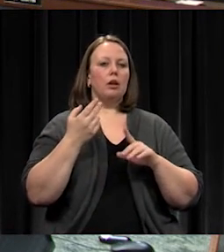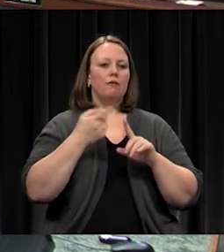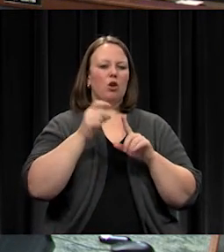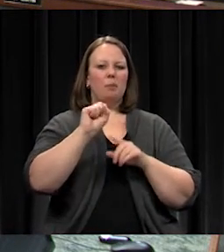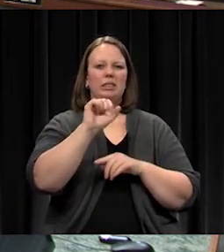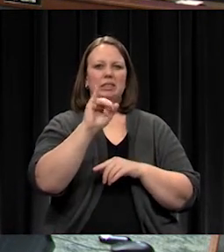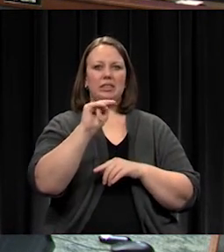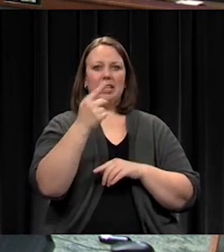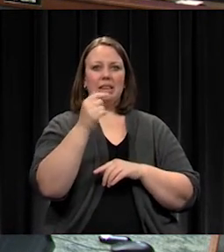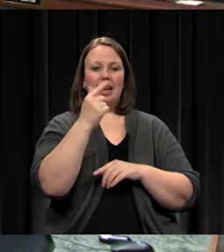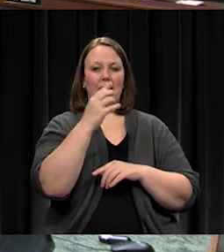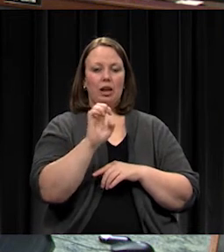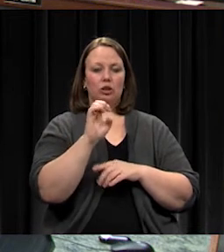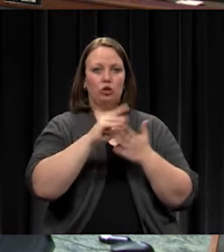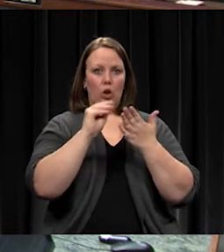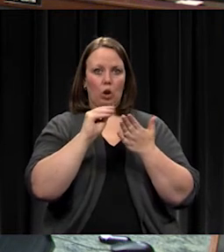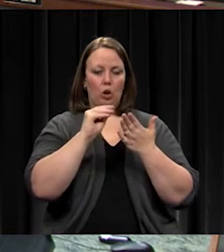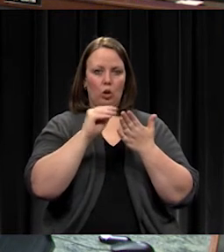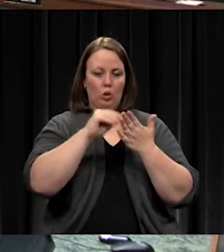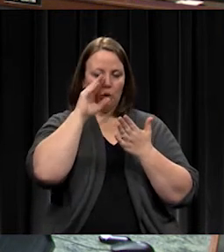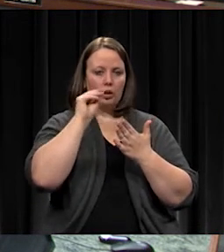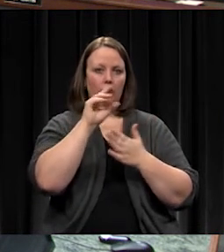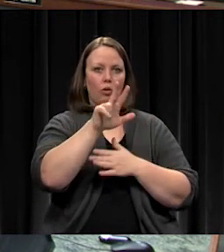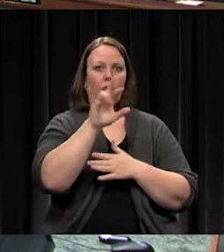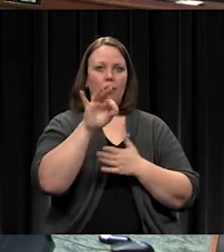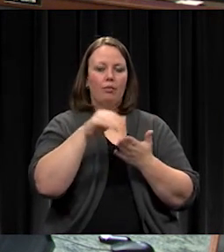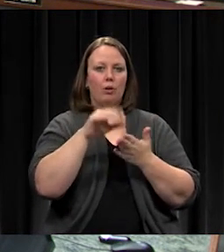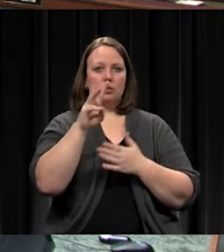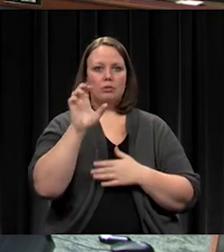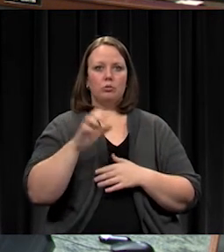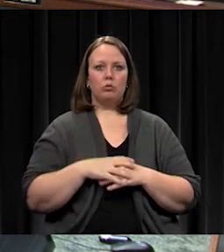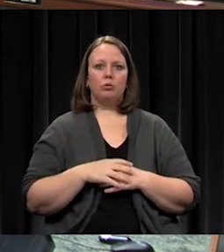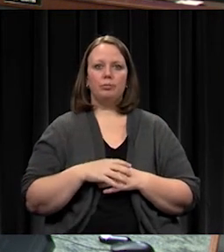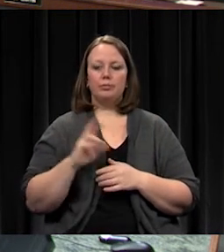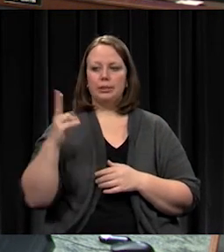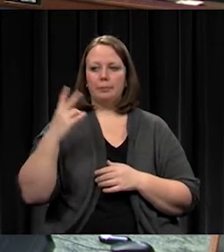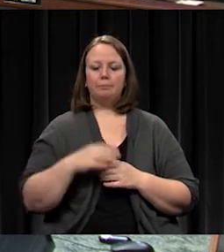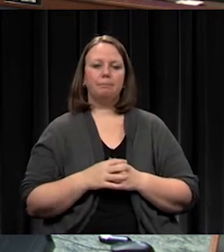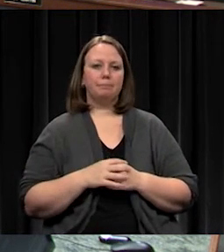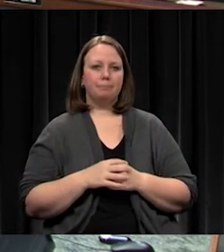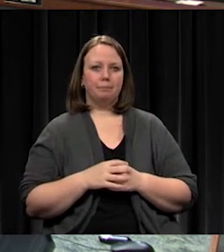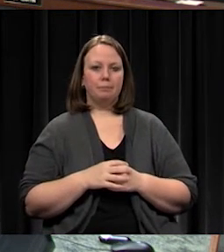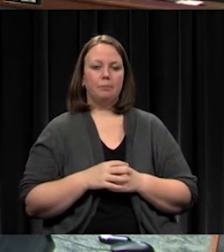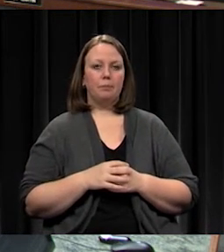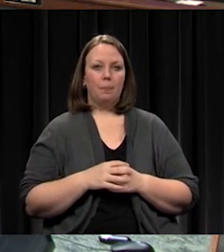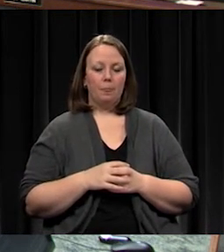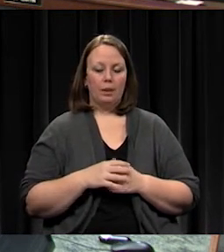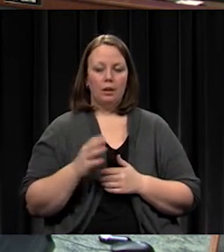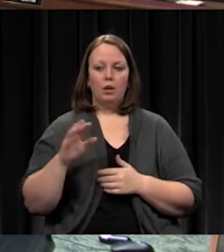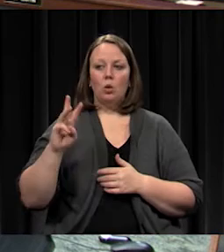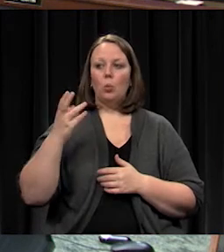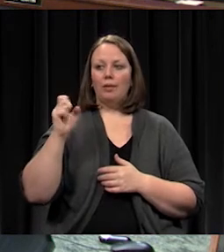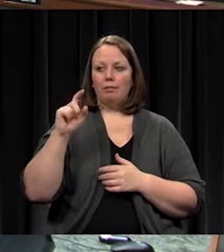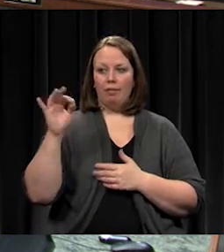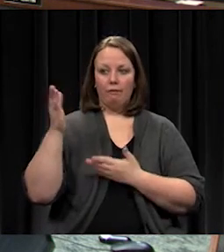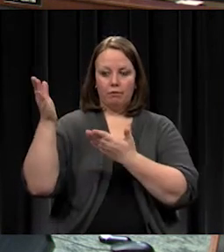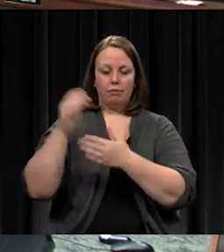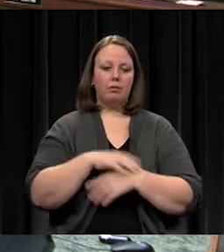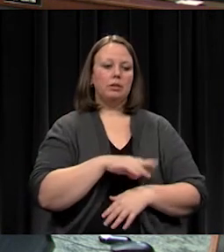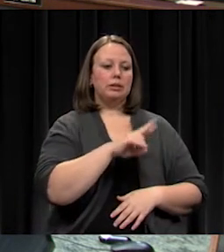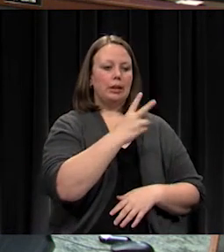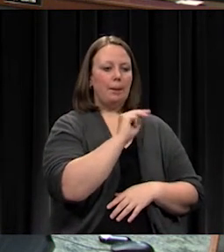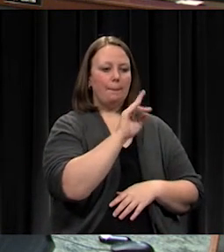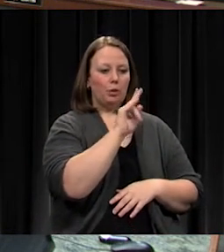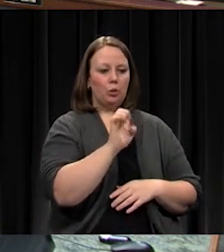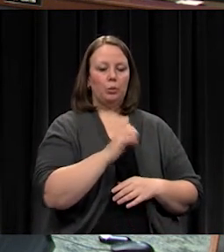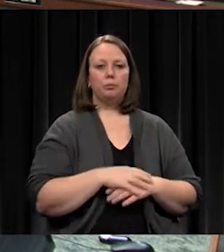$39,600 as presented. Second. I have a motion by Mr. Whitcliffe, a second by Mr. McCune.